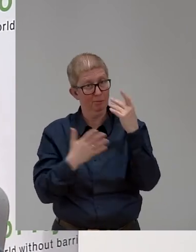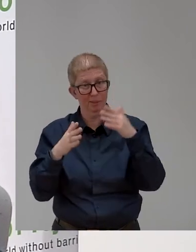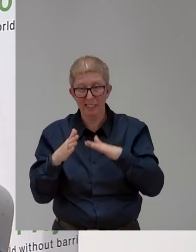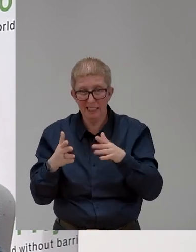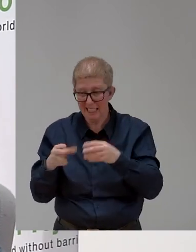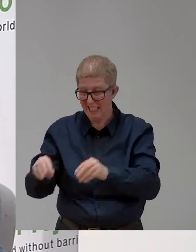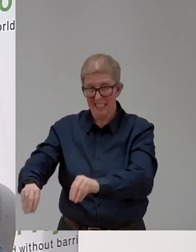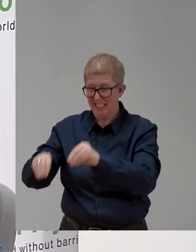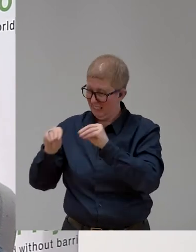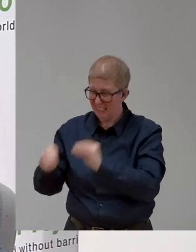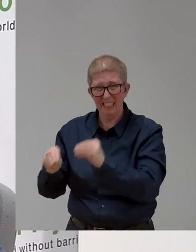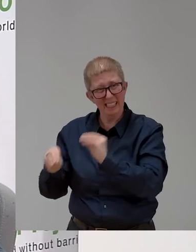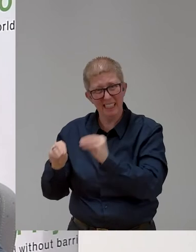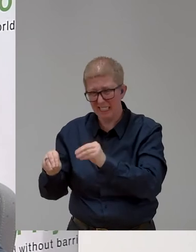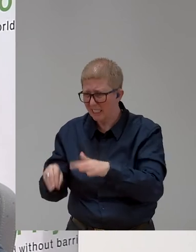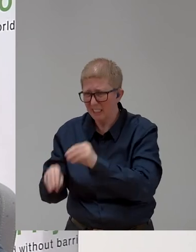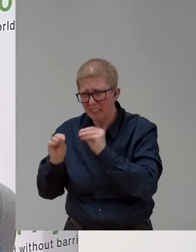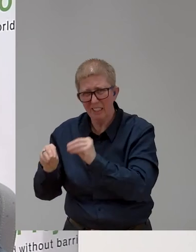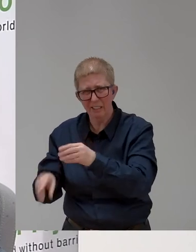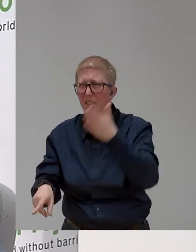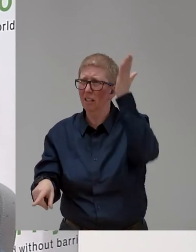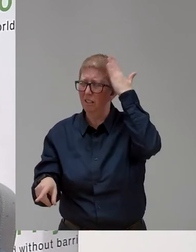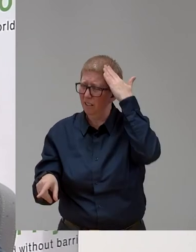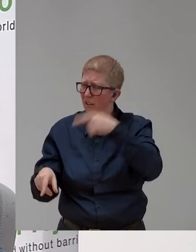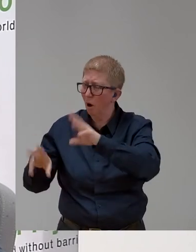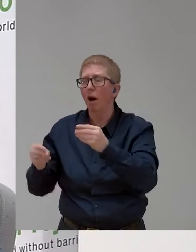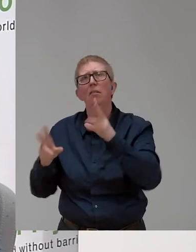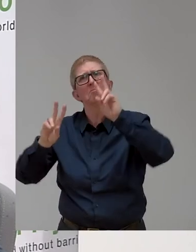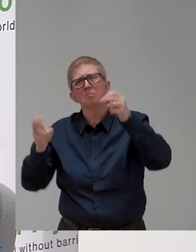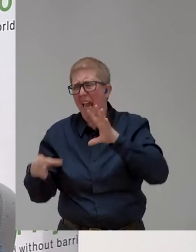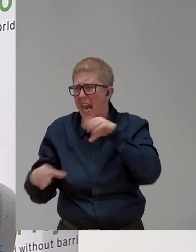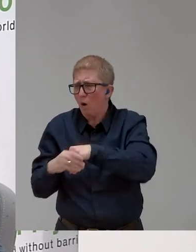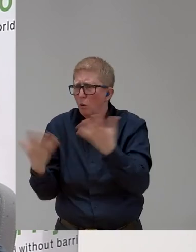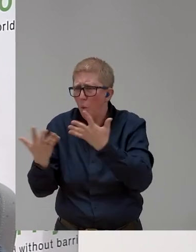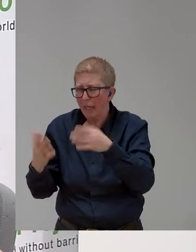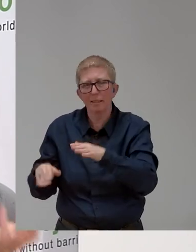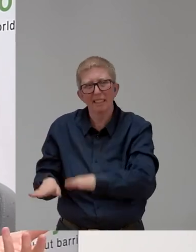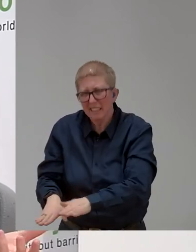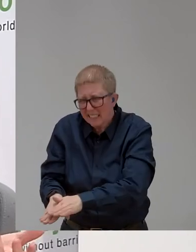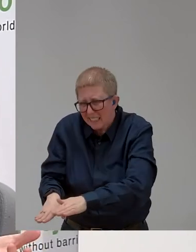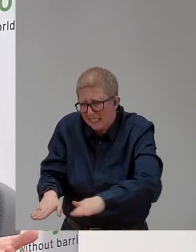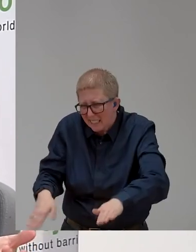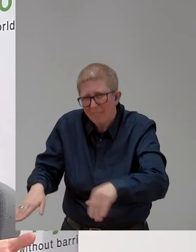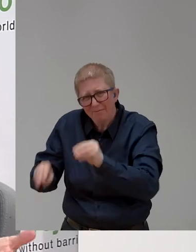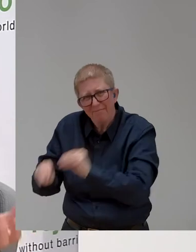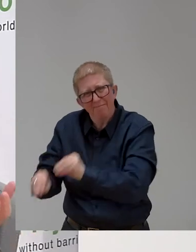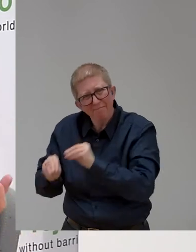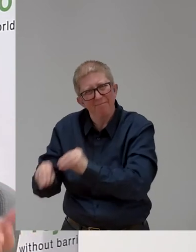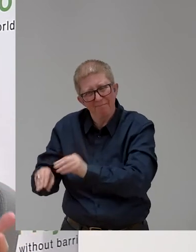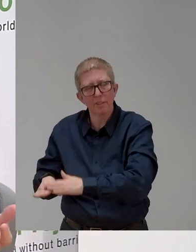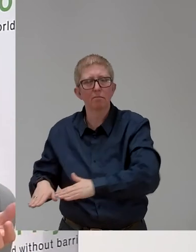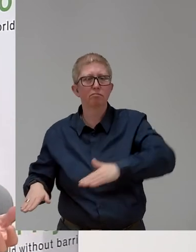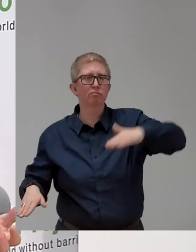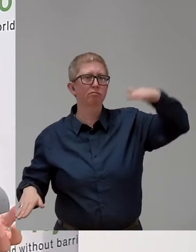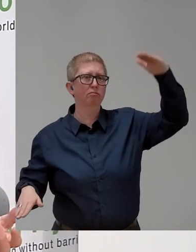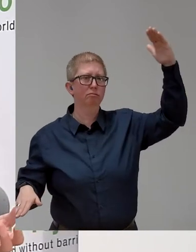we have now from the kindergarten, from early age on to have an inclusive society and have a